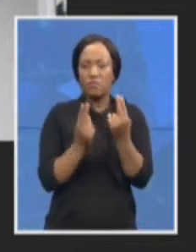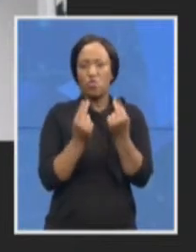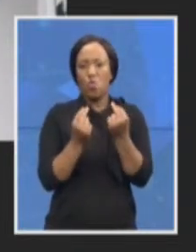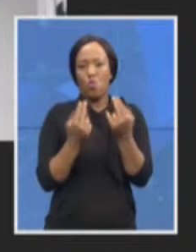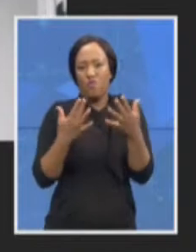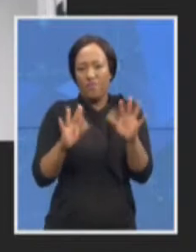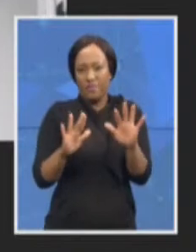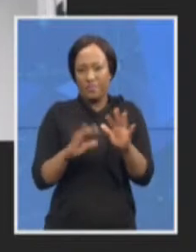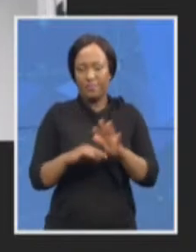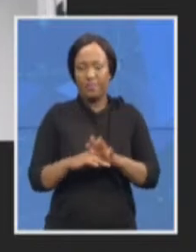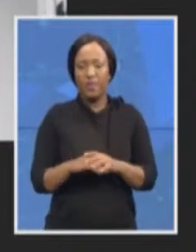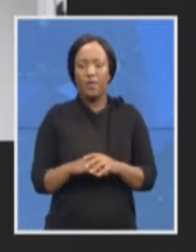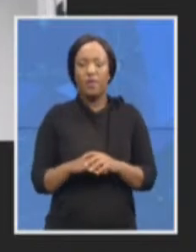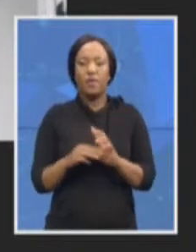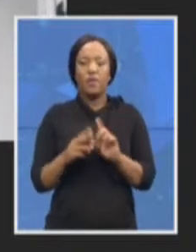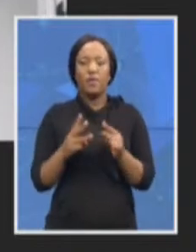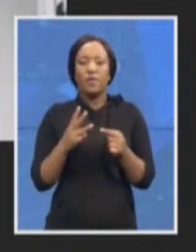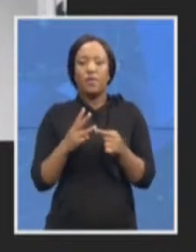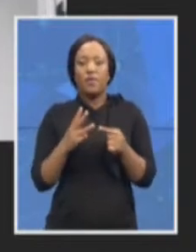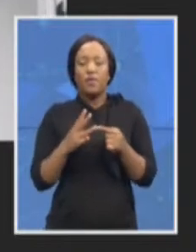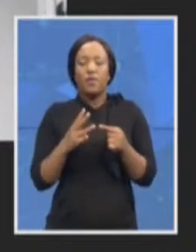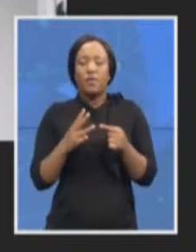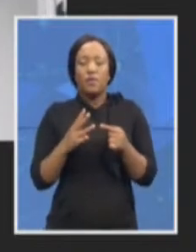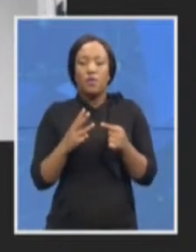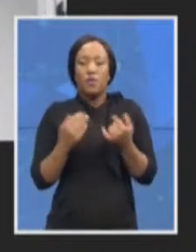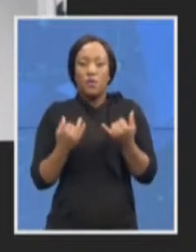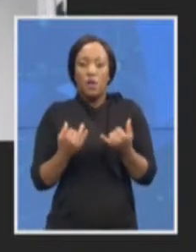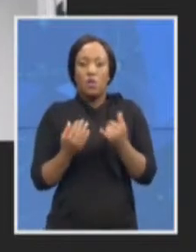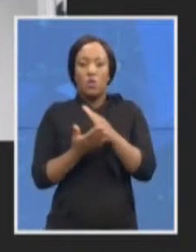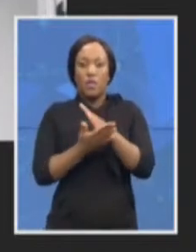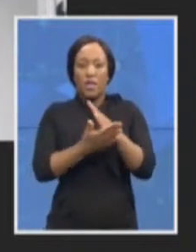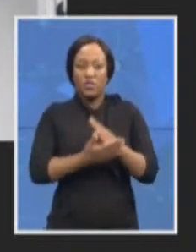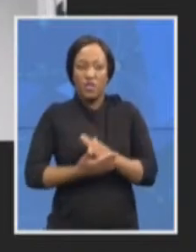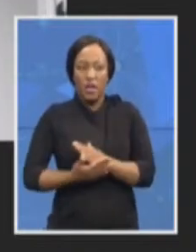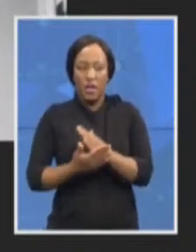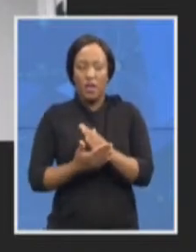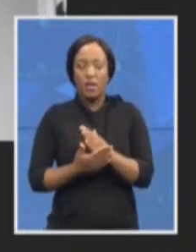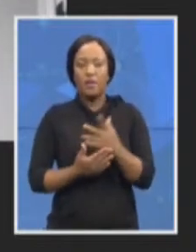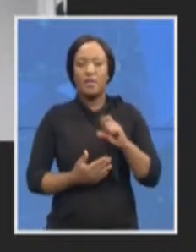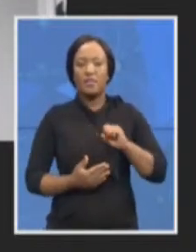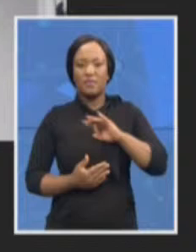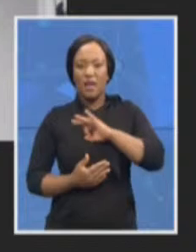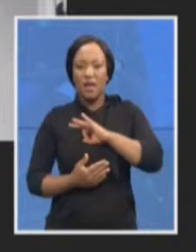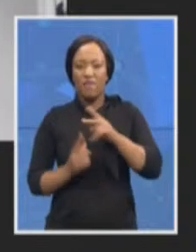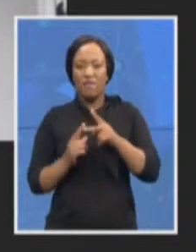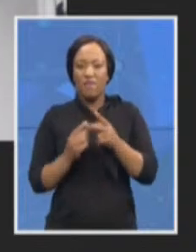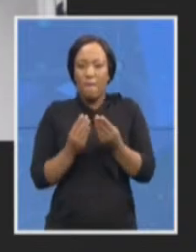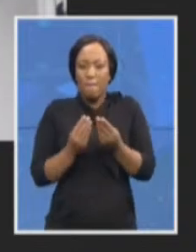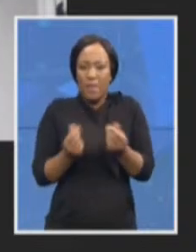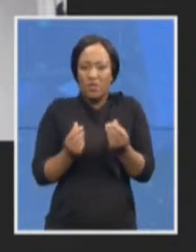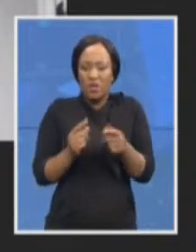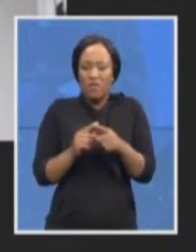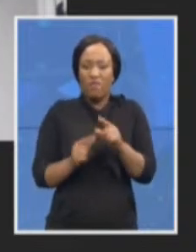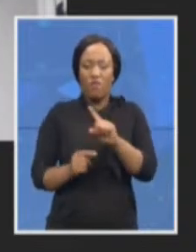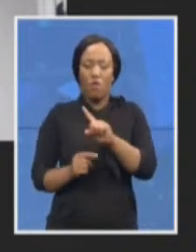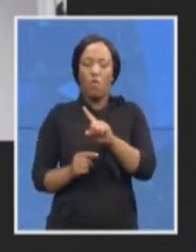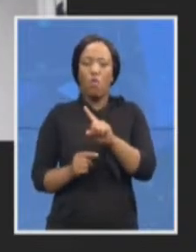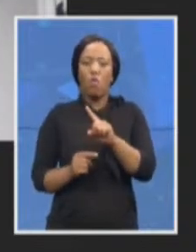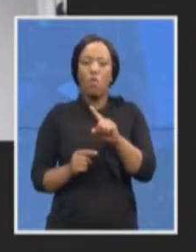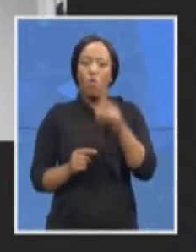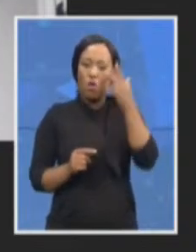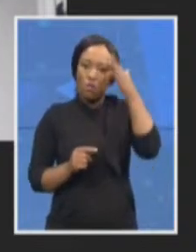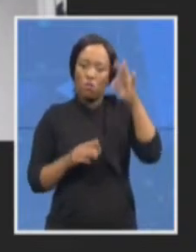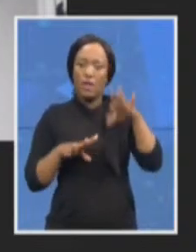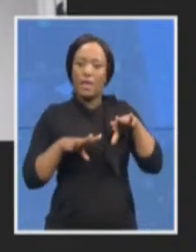share about either staff or material from the state capture inquiry being handed over to the NPA and the ID